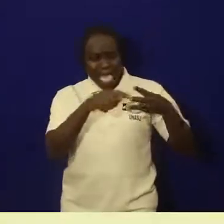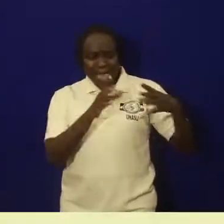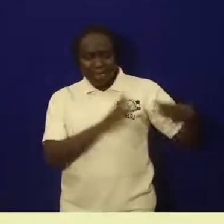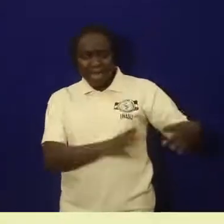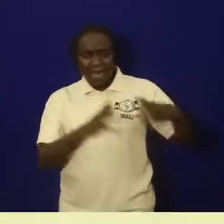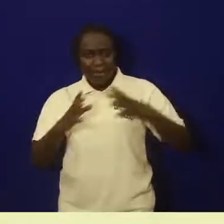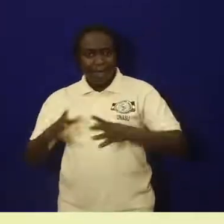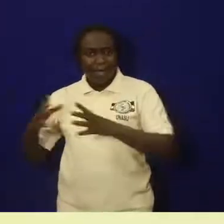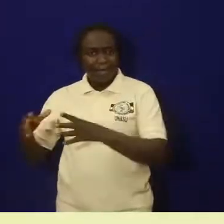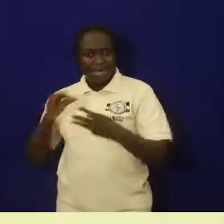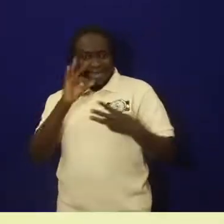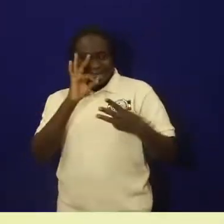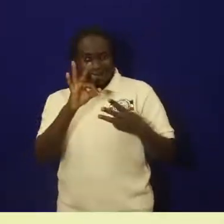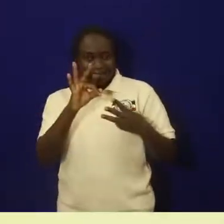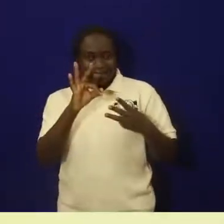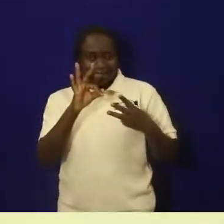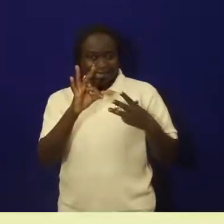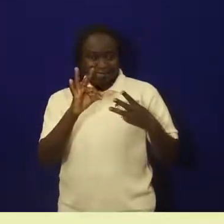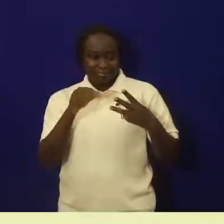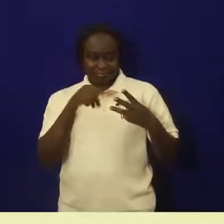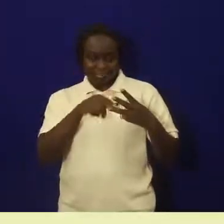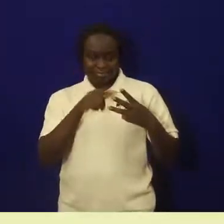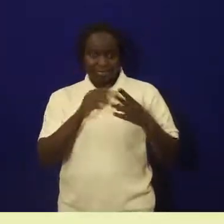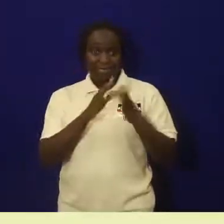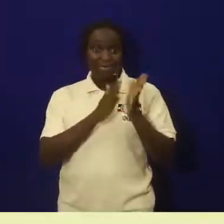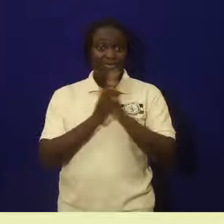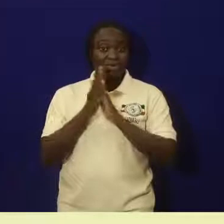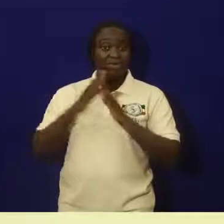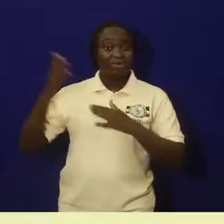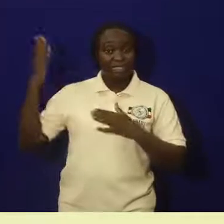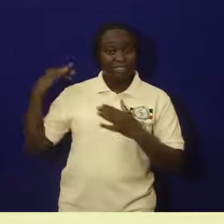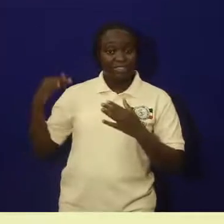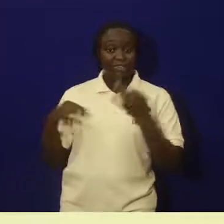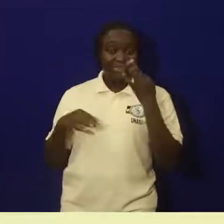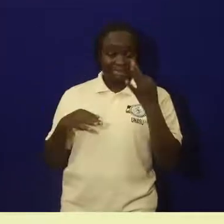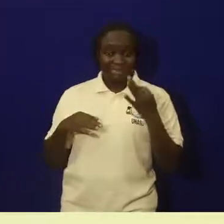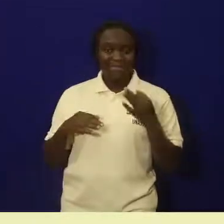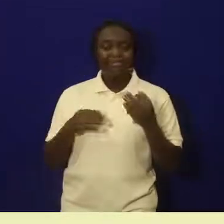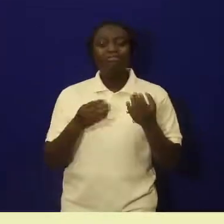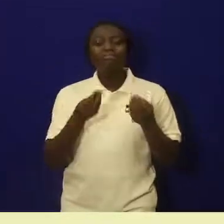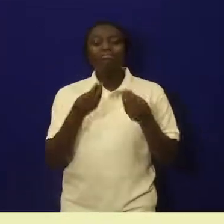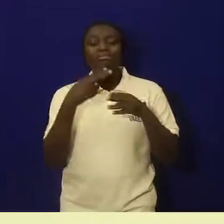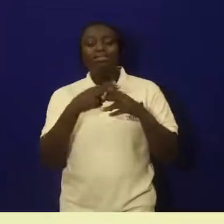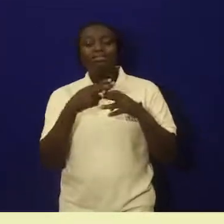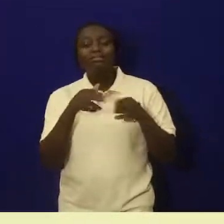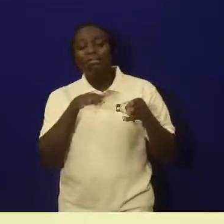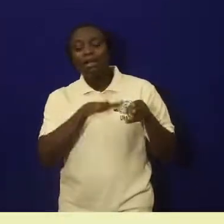Name any three sources of history.